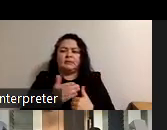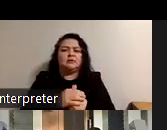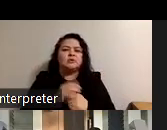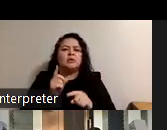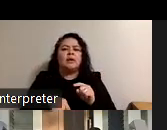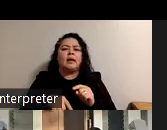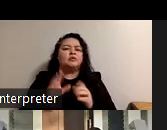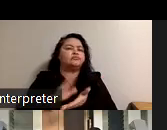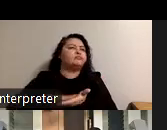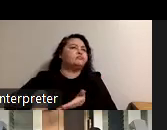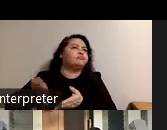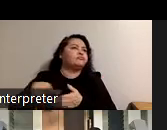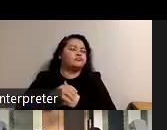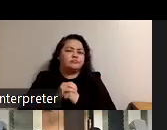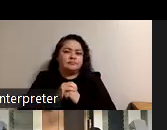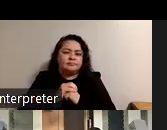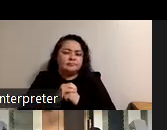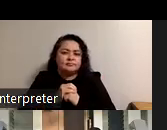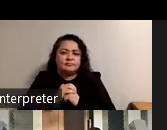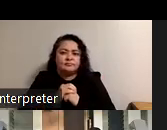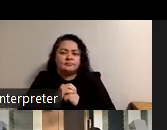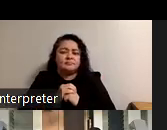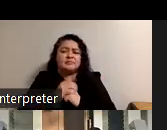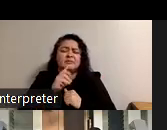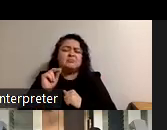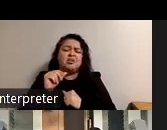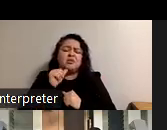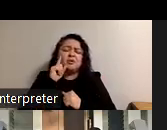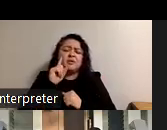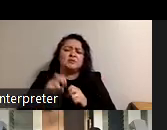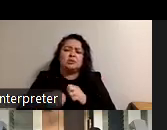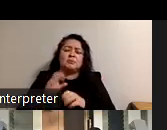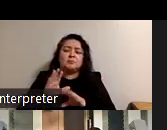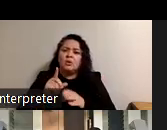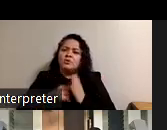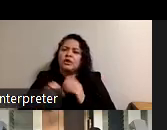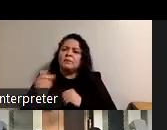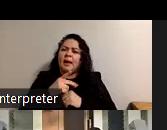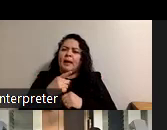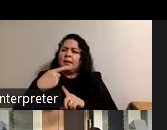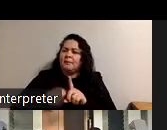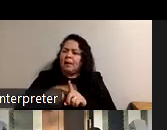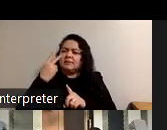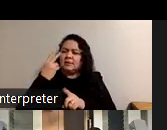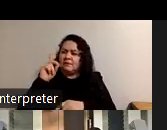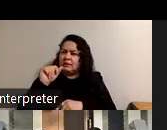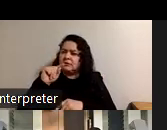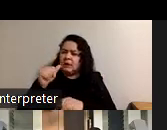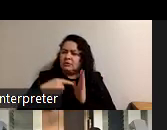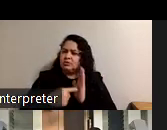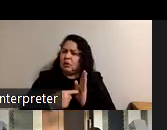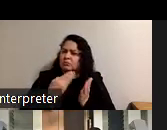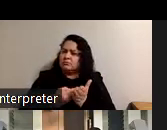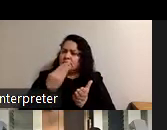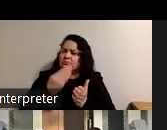can't just brush you off and say no we don't think that's a problem well let's check back in a month and see if the data shows that it's a problem